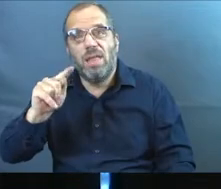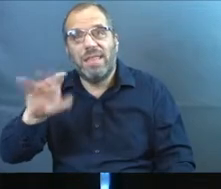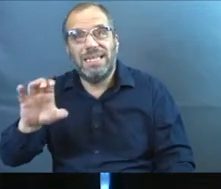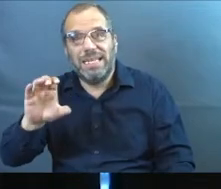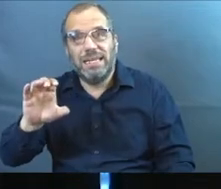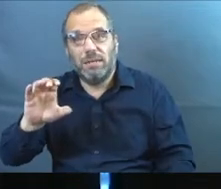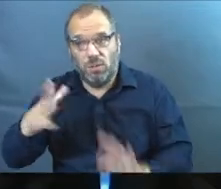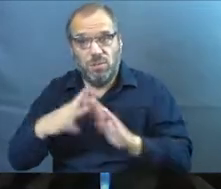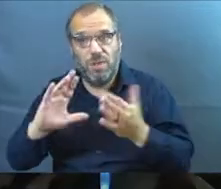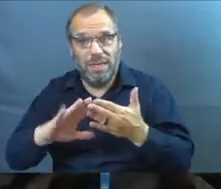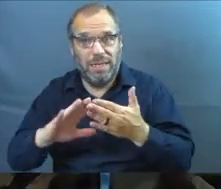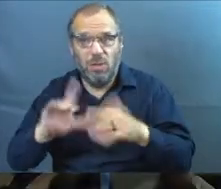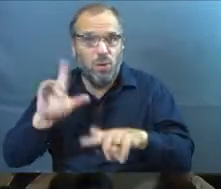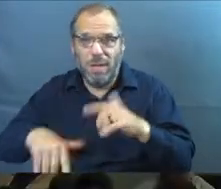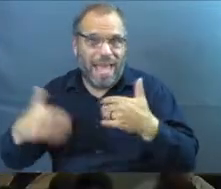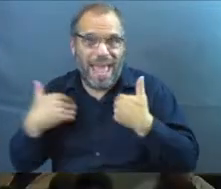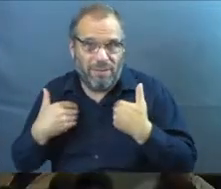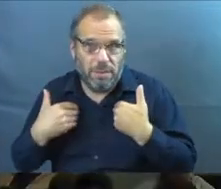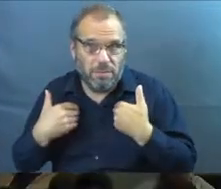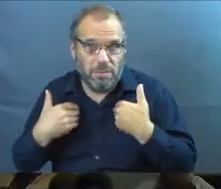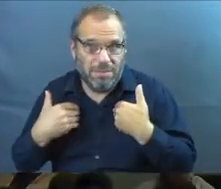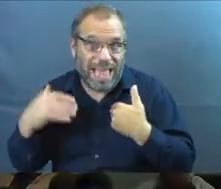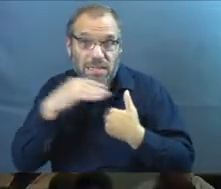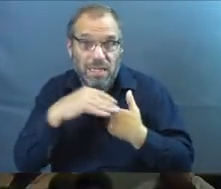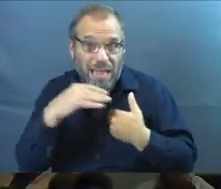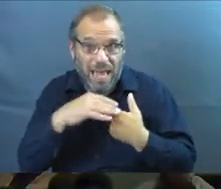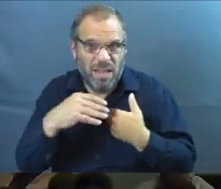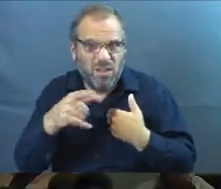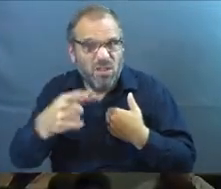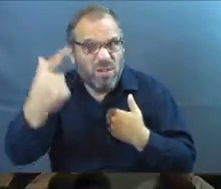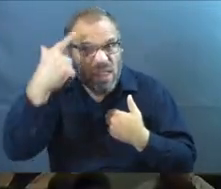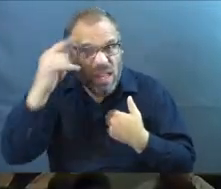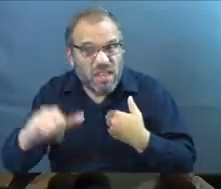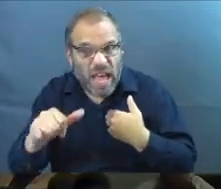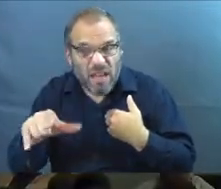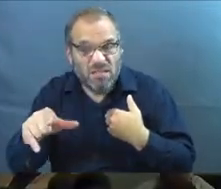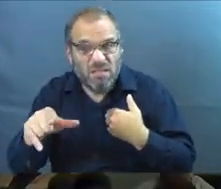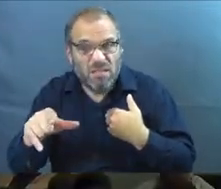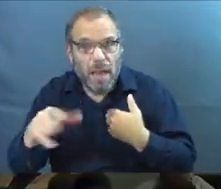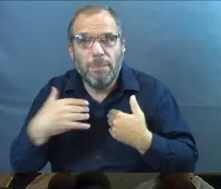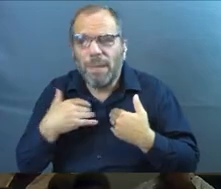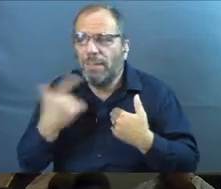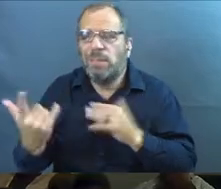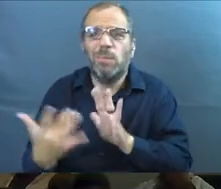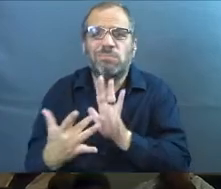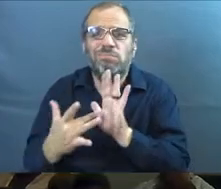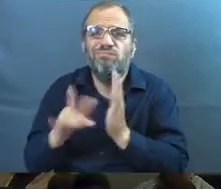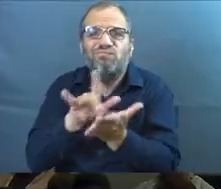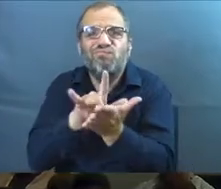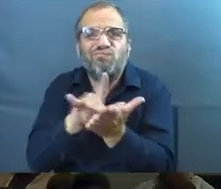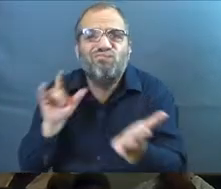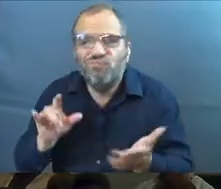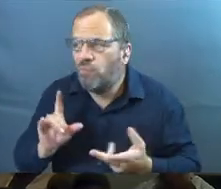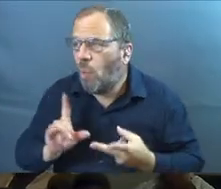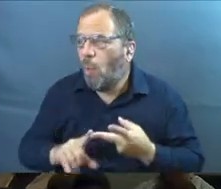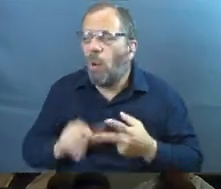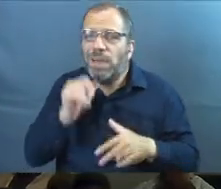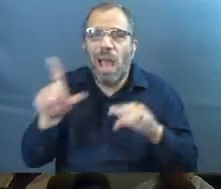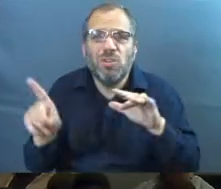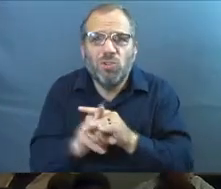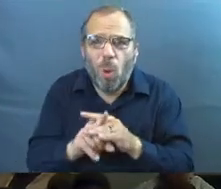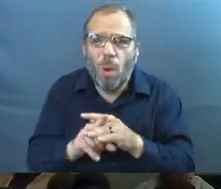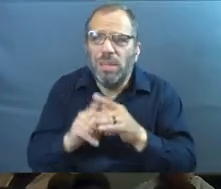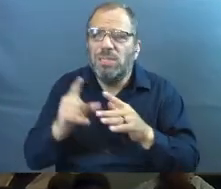unattainable for us. It's unavailable. You ever thought that before? Maybe you've been hurt by some people. Maybe you've had people not show up for you